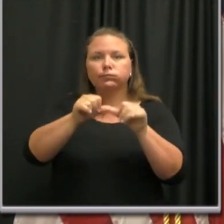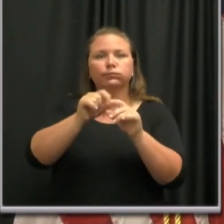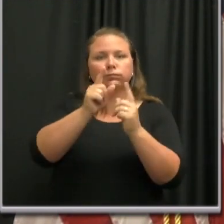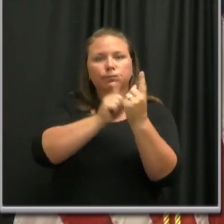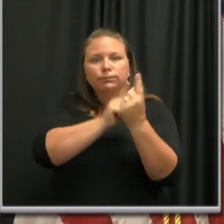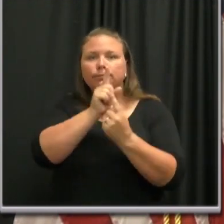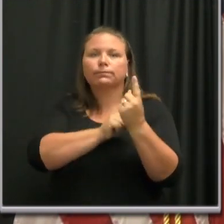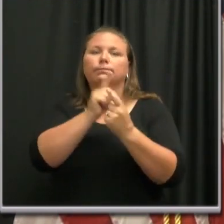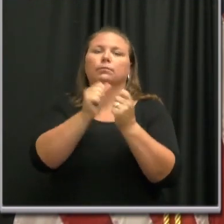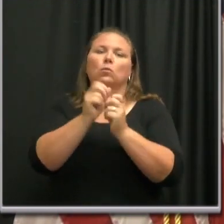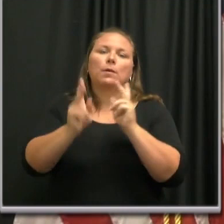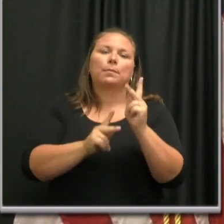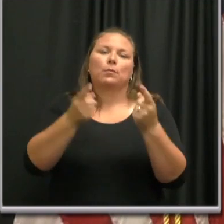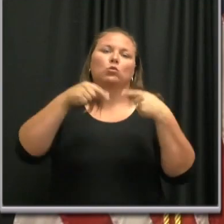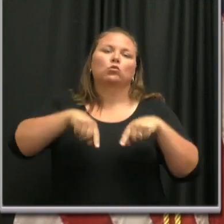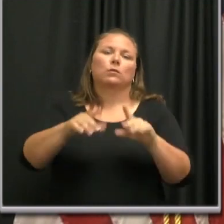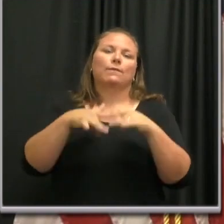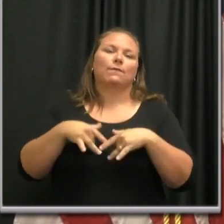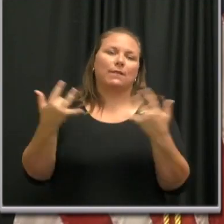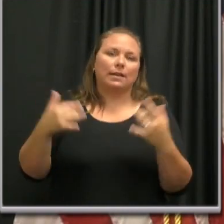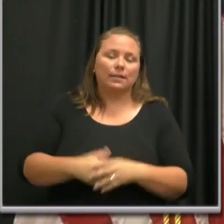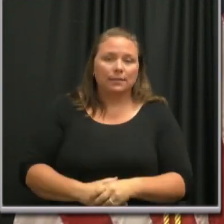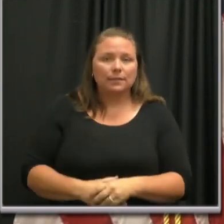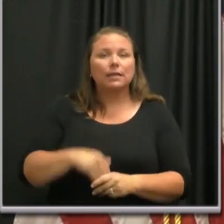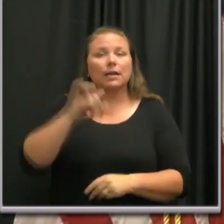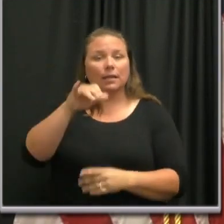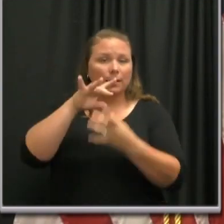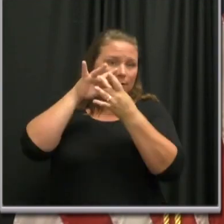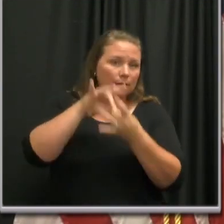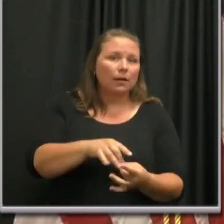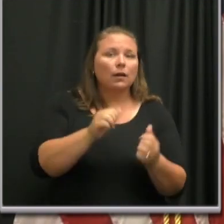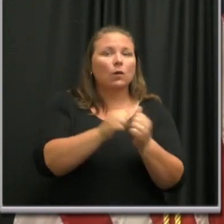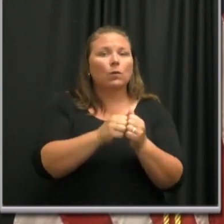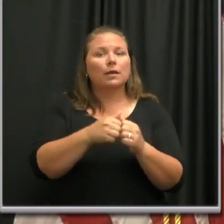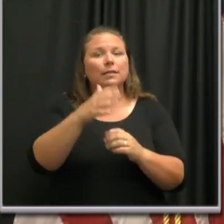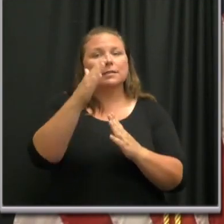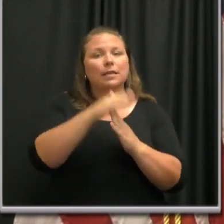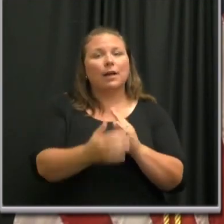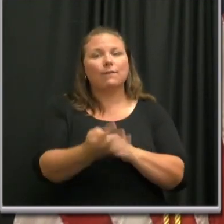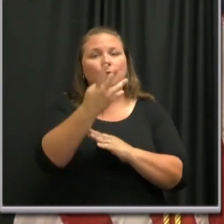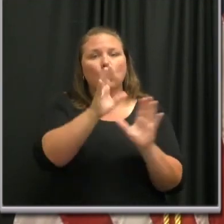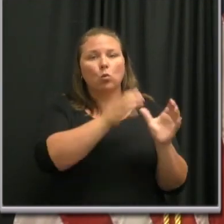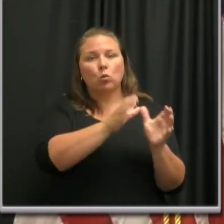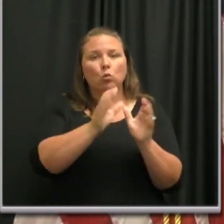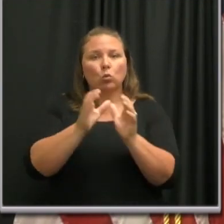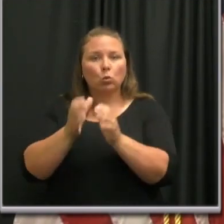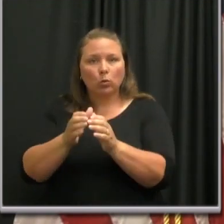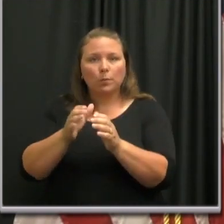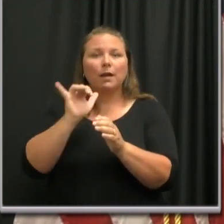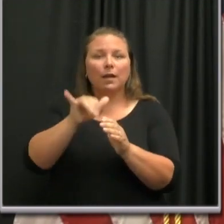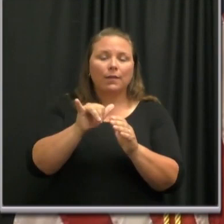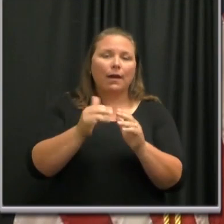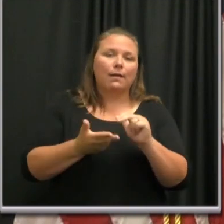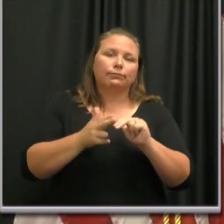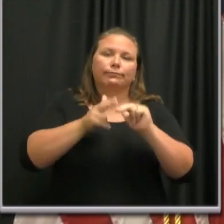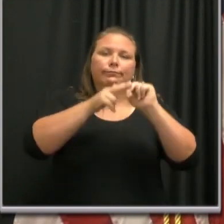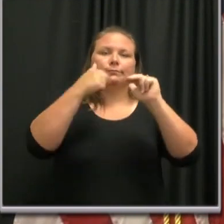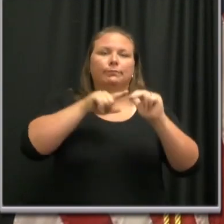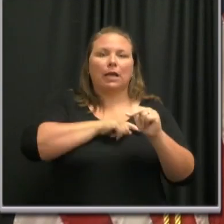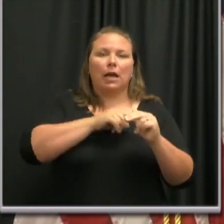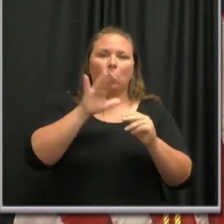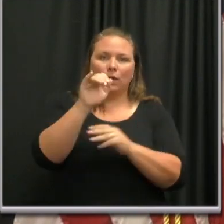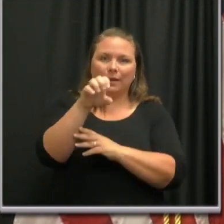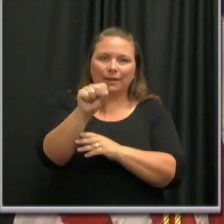contact during these events. This closely ties with the top four groups that are driving Nashville's cases, which include